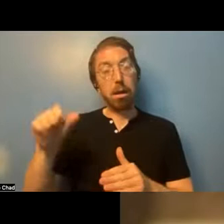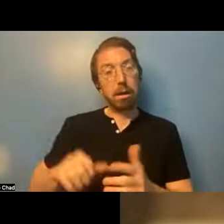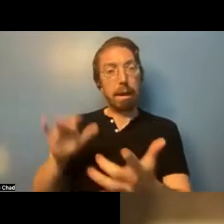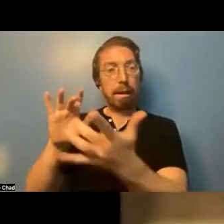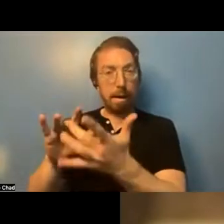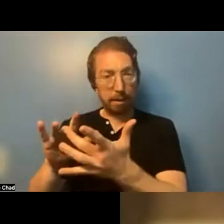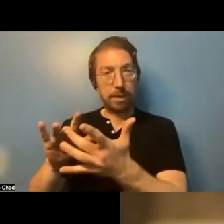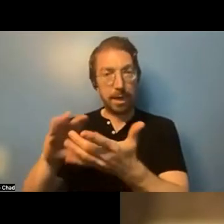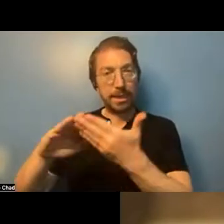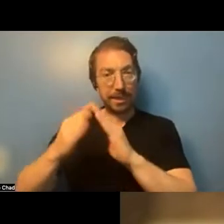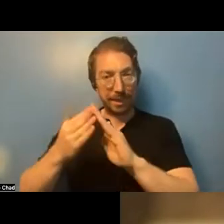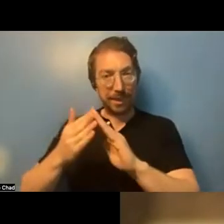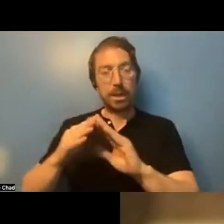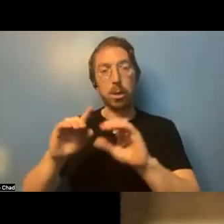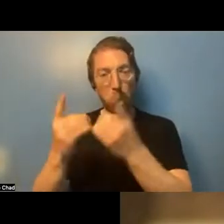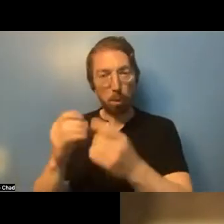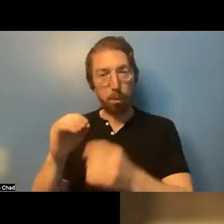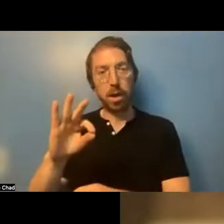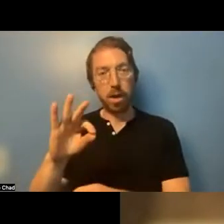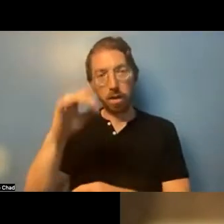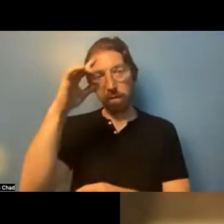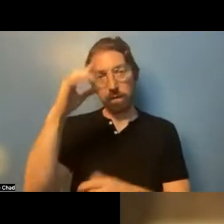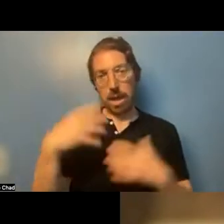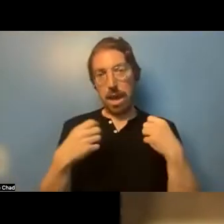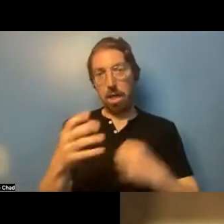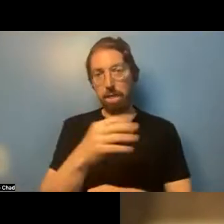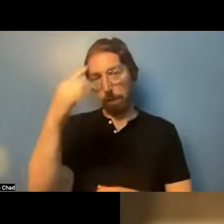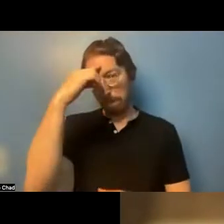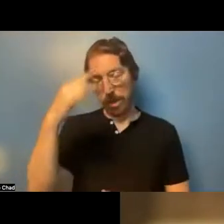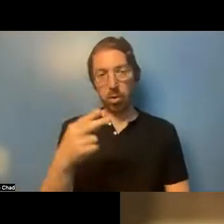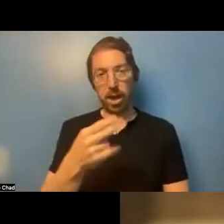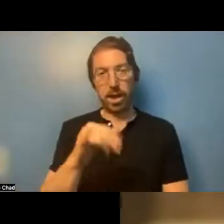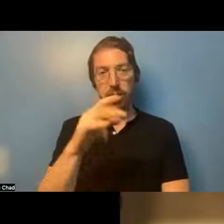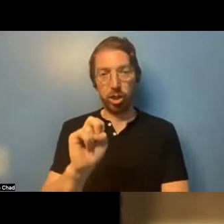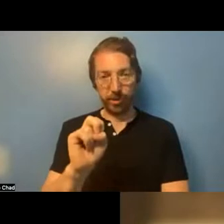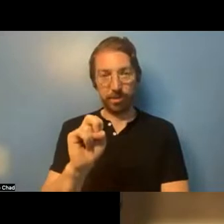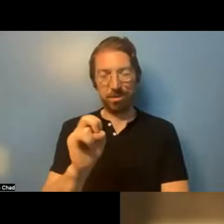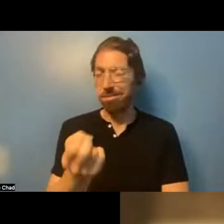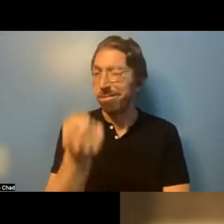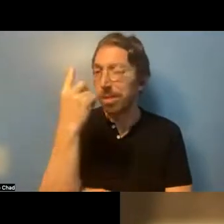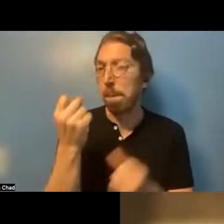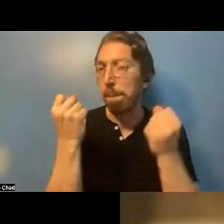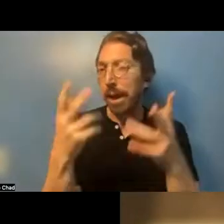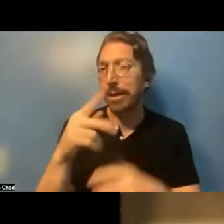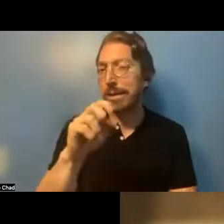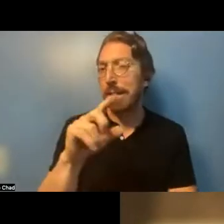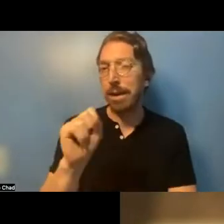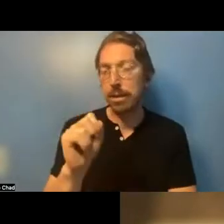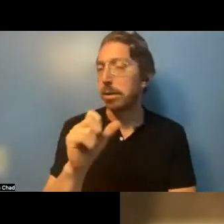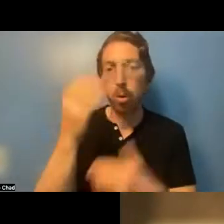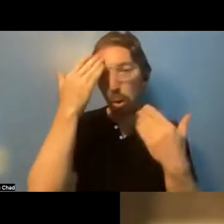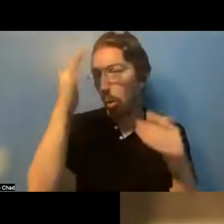Now, a lot of tenants don't know if their housing is funded by the state or the city. So when in doubt,